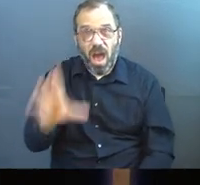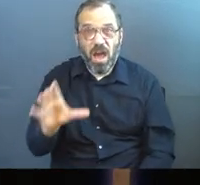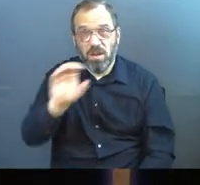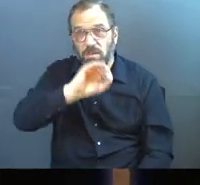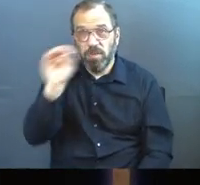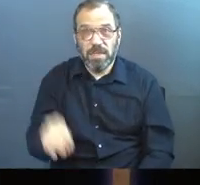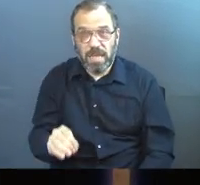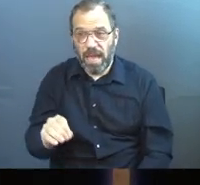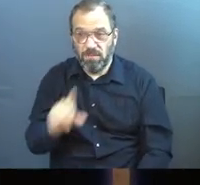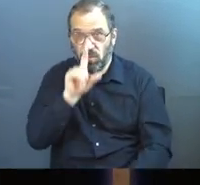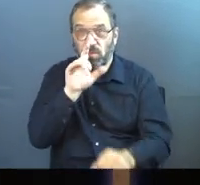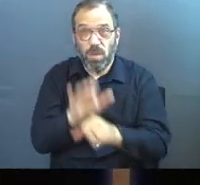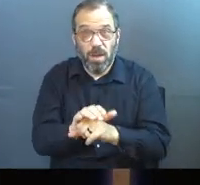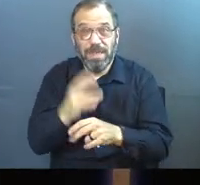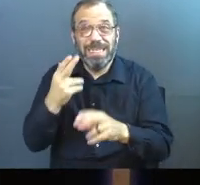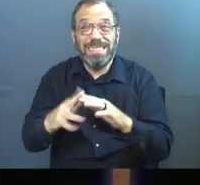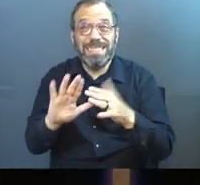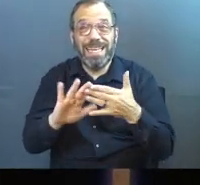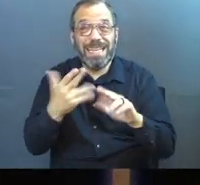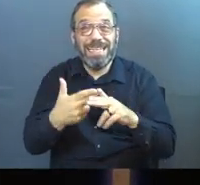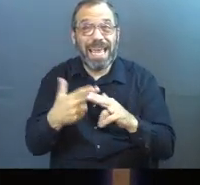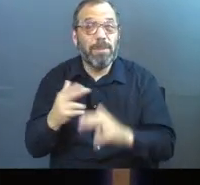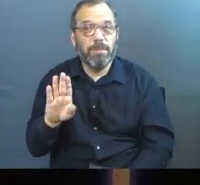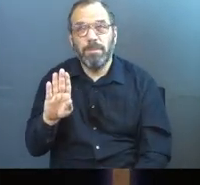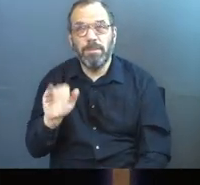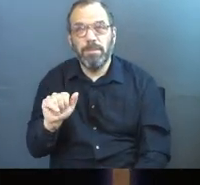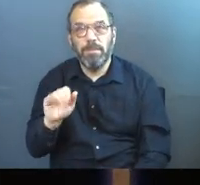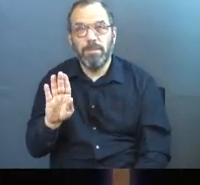devoted to a city named Babylon.